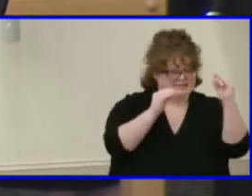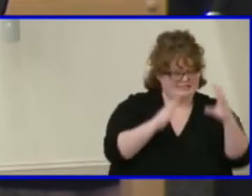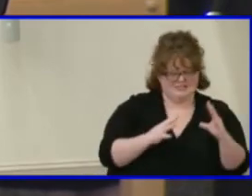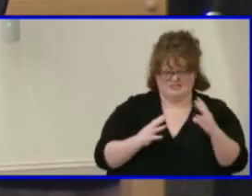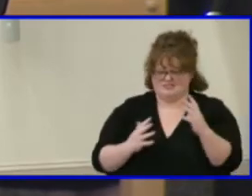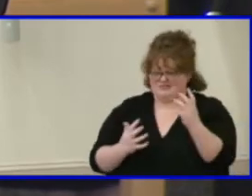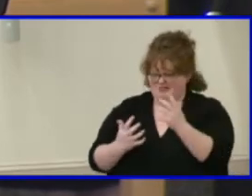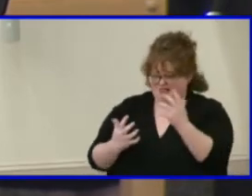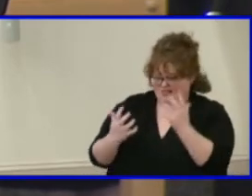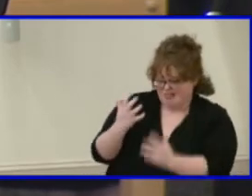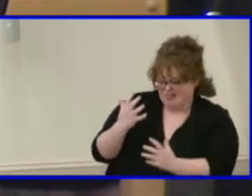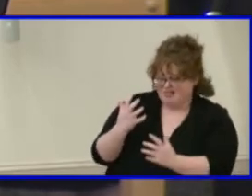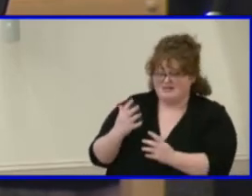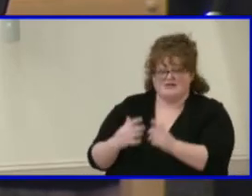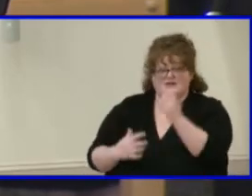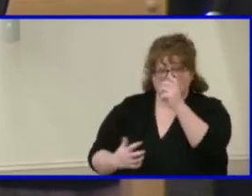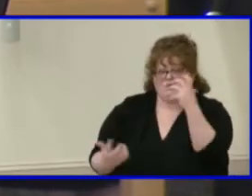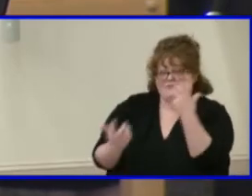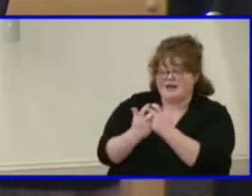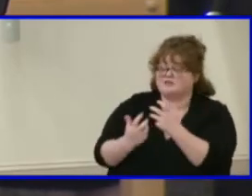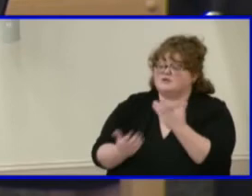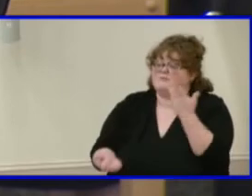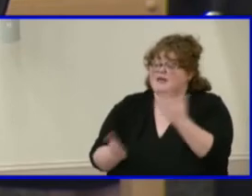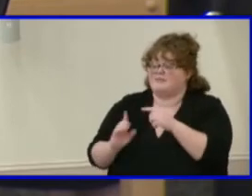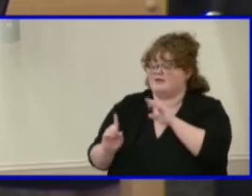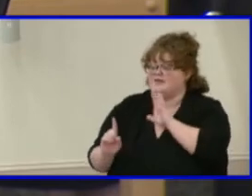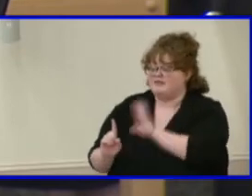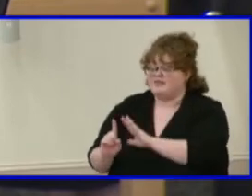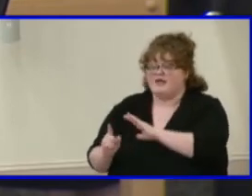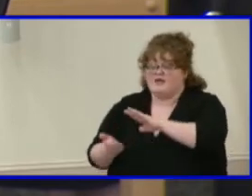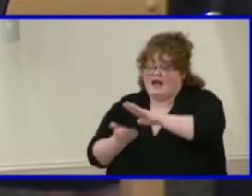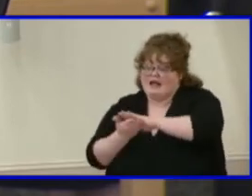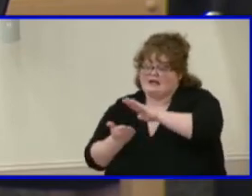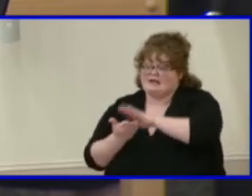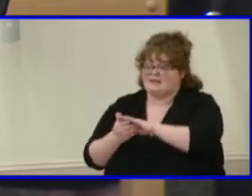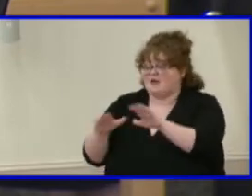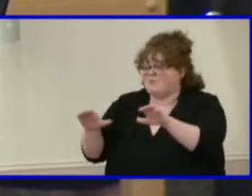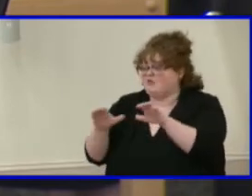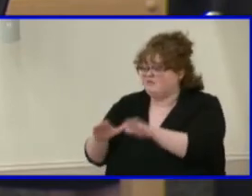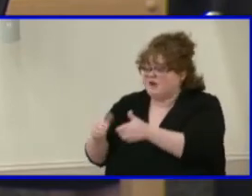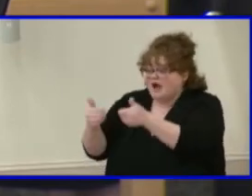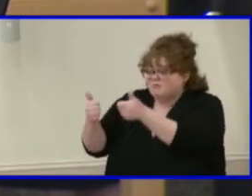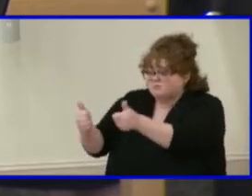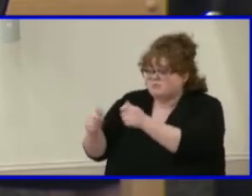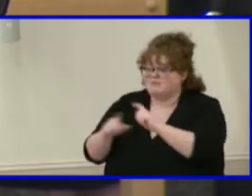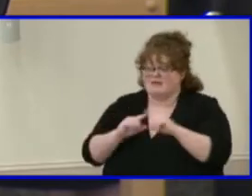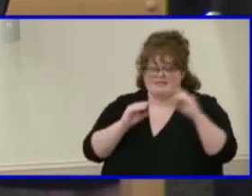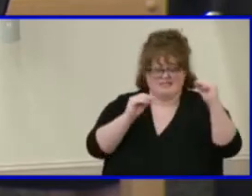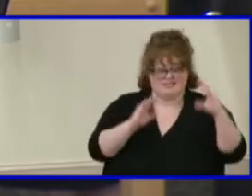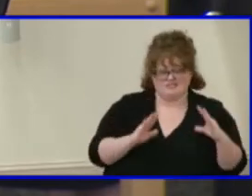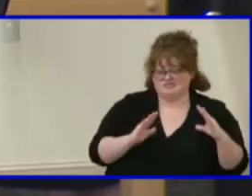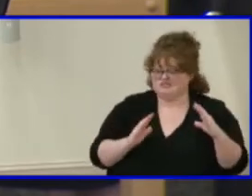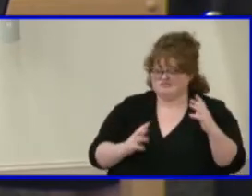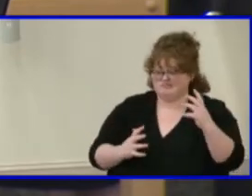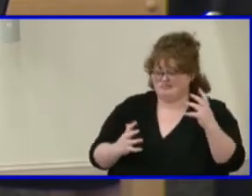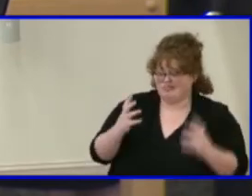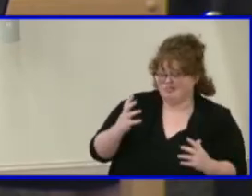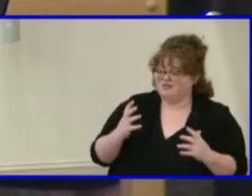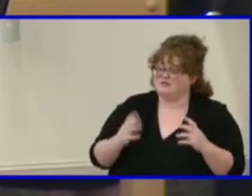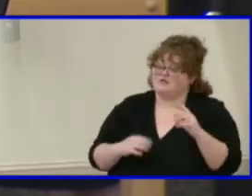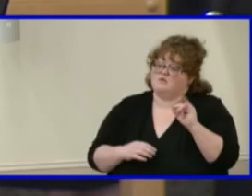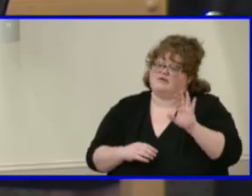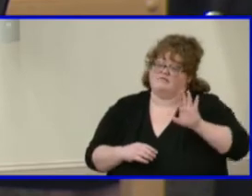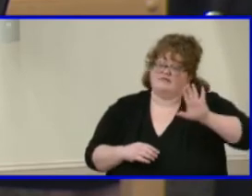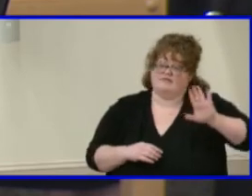but academically they're phenomenal. And so because we know teacher recommendations can be subjective, are there